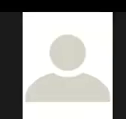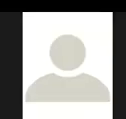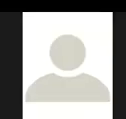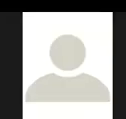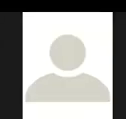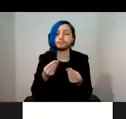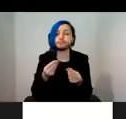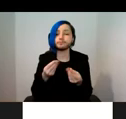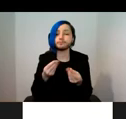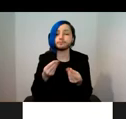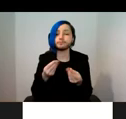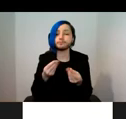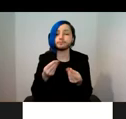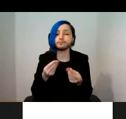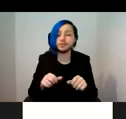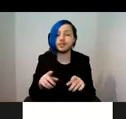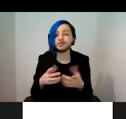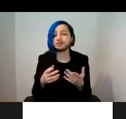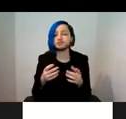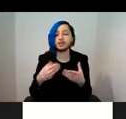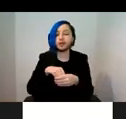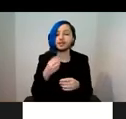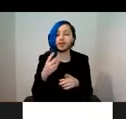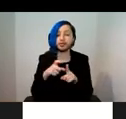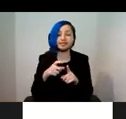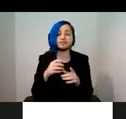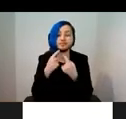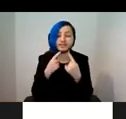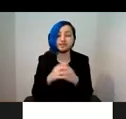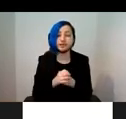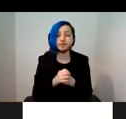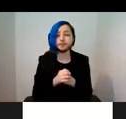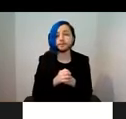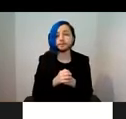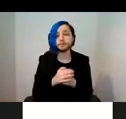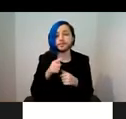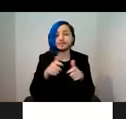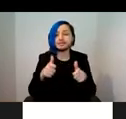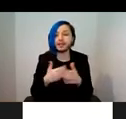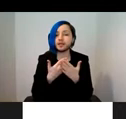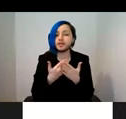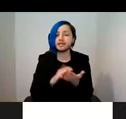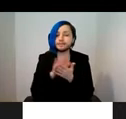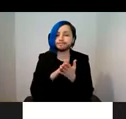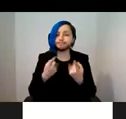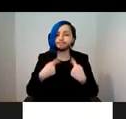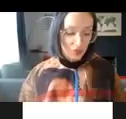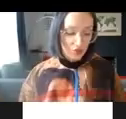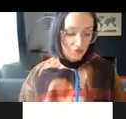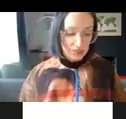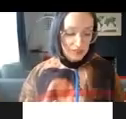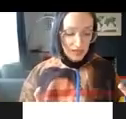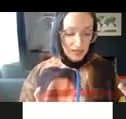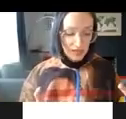data. And this case study for us was an opportunity to explore the ways in